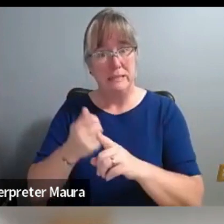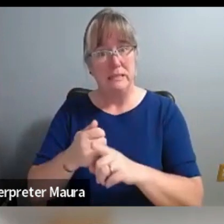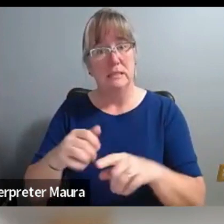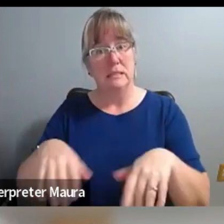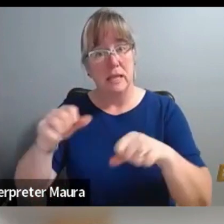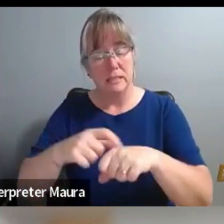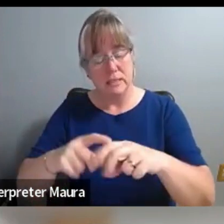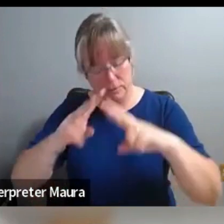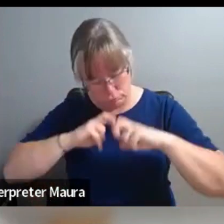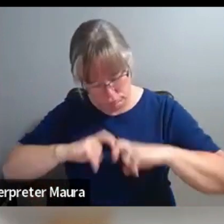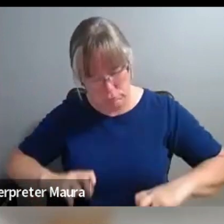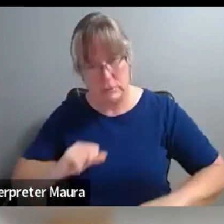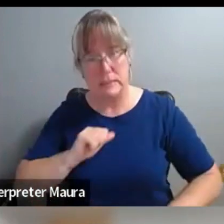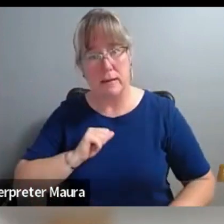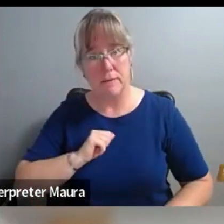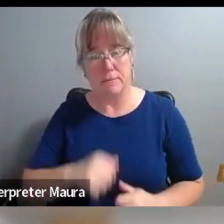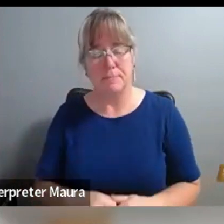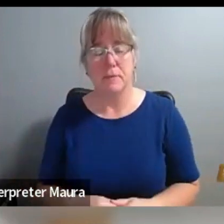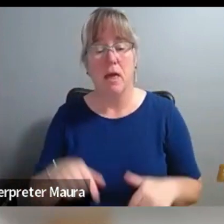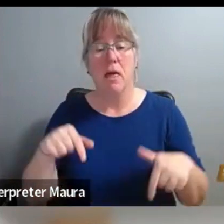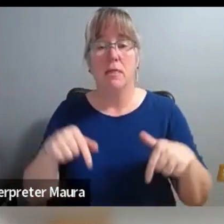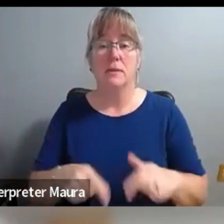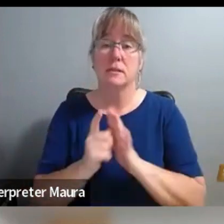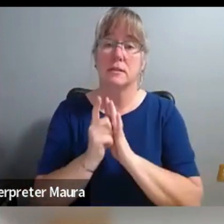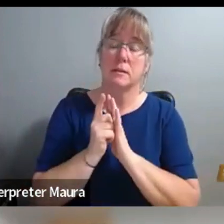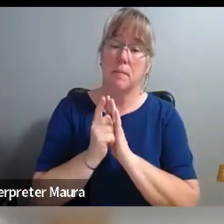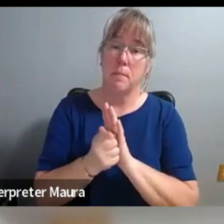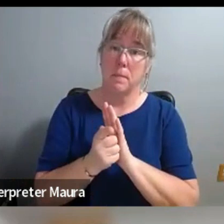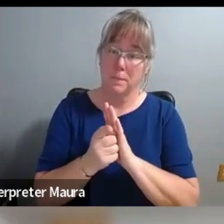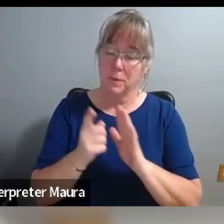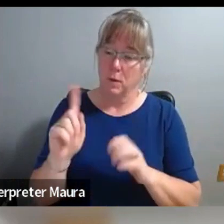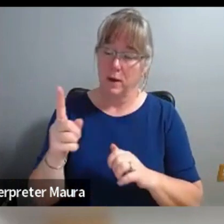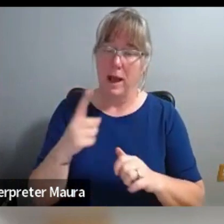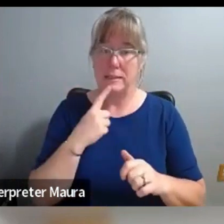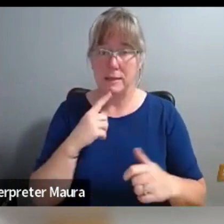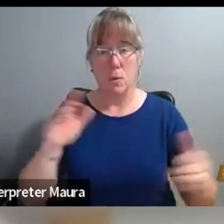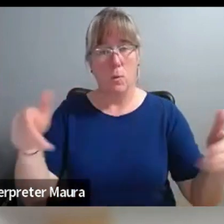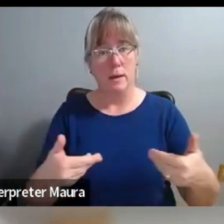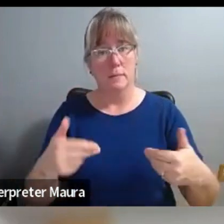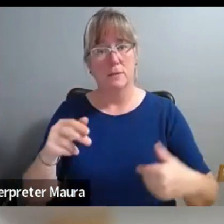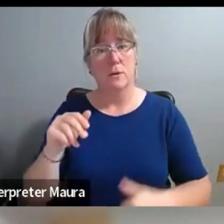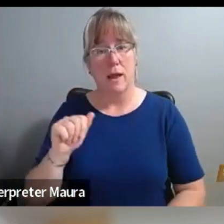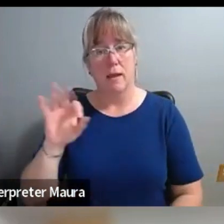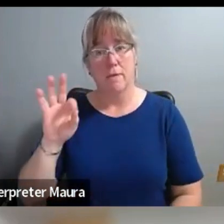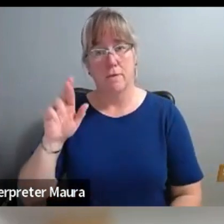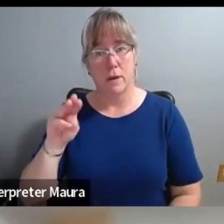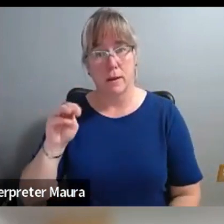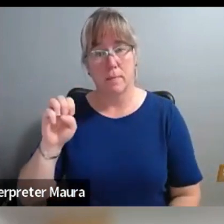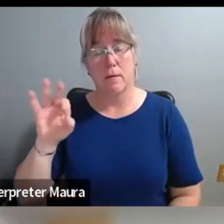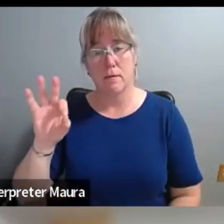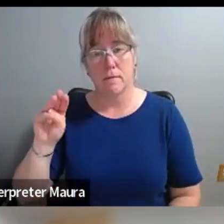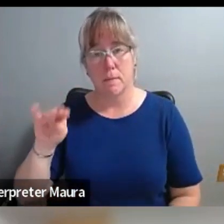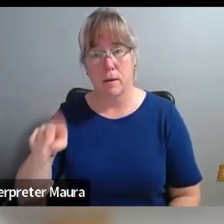So this is the part where I say, Welcome to A Frame of Mind, the podcast of the Nelson Atkins Museum of Art.